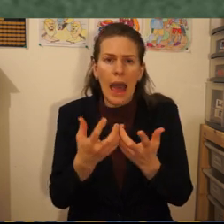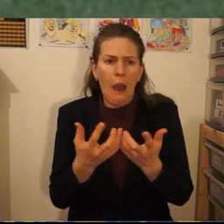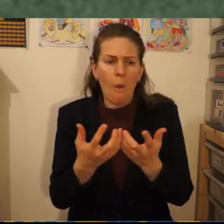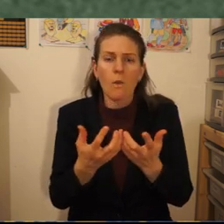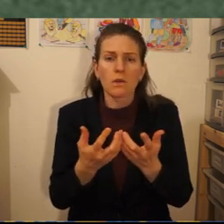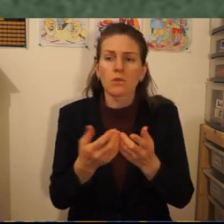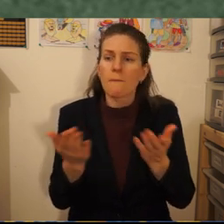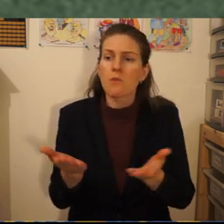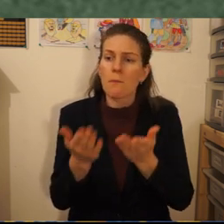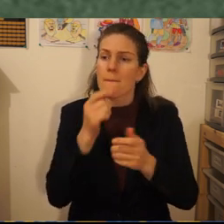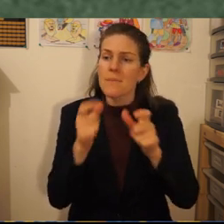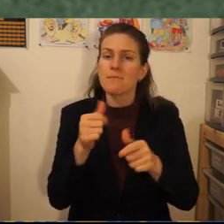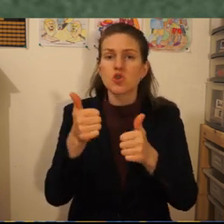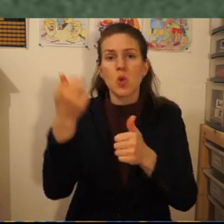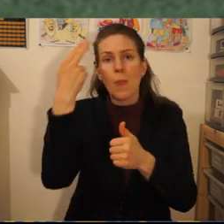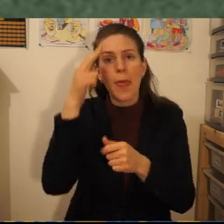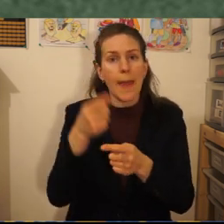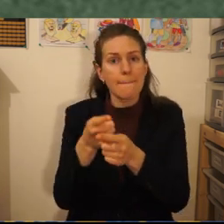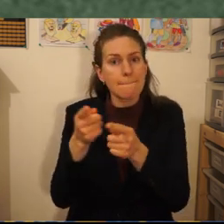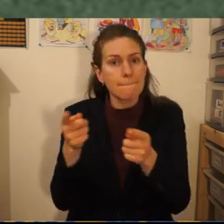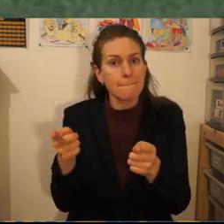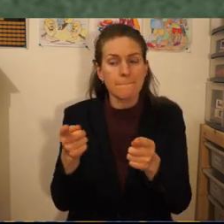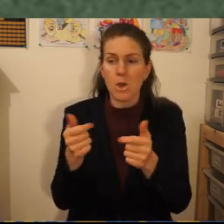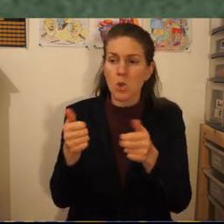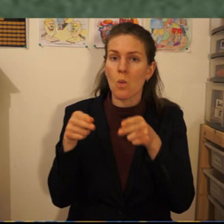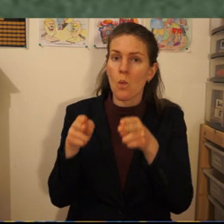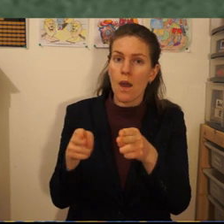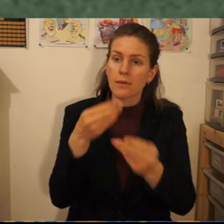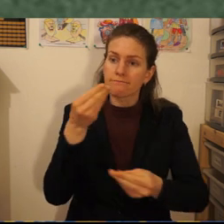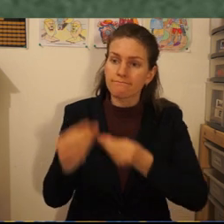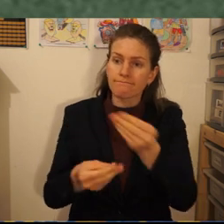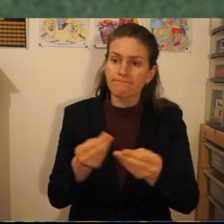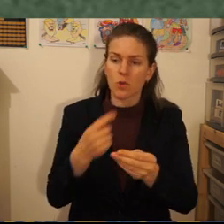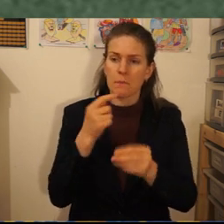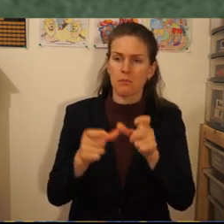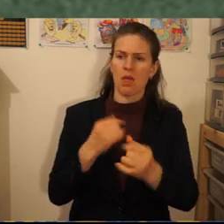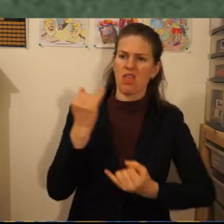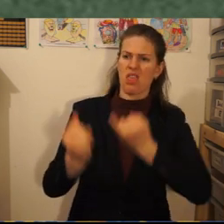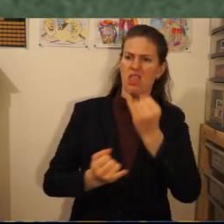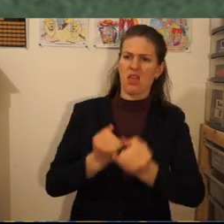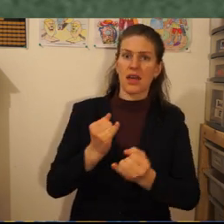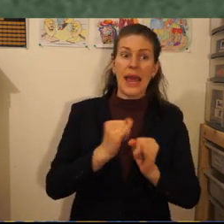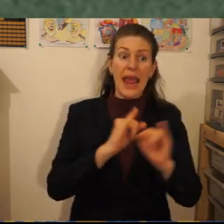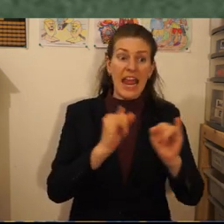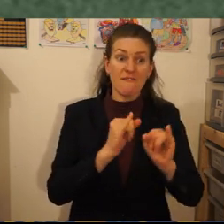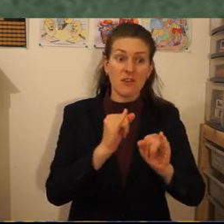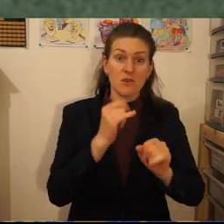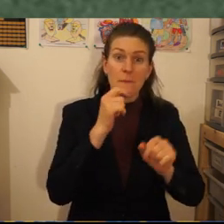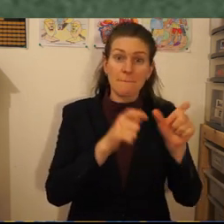promote people's reputation in their good way not people's reputation who are evil wicked